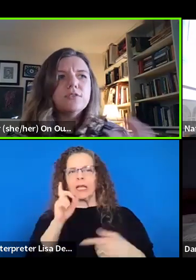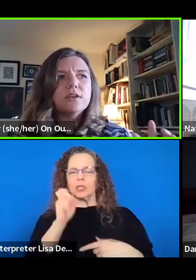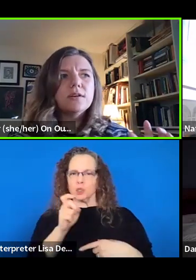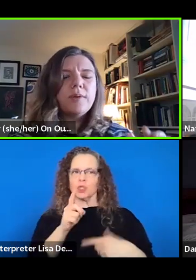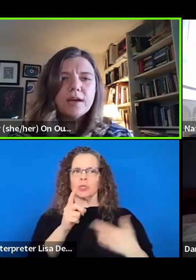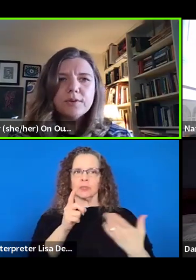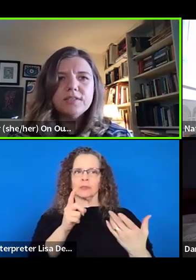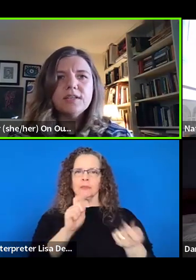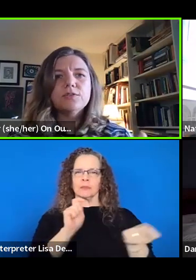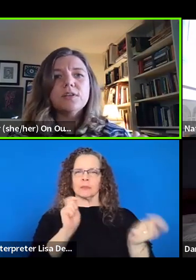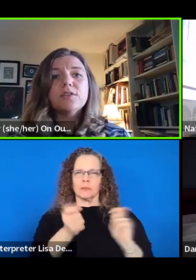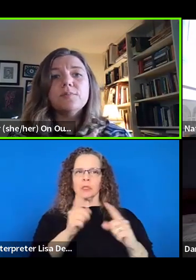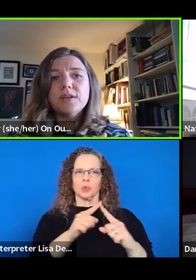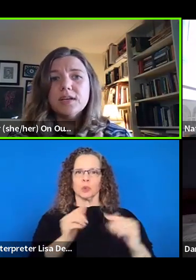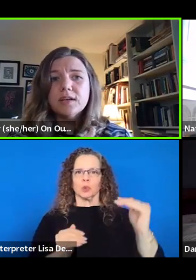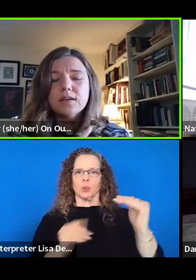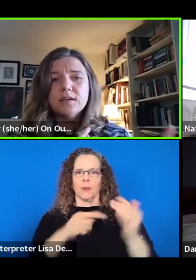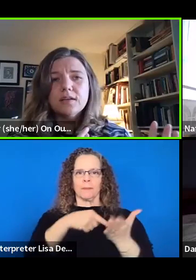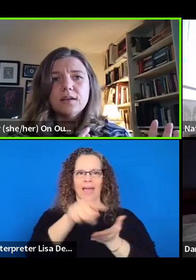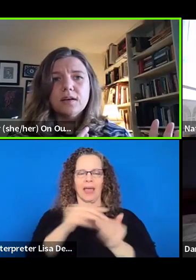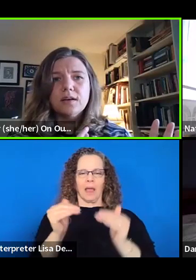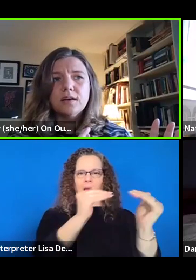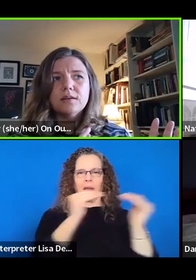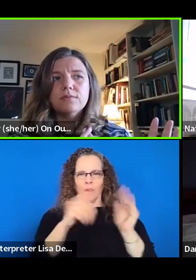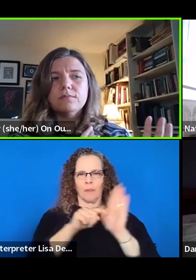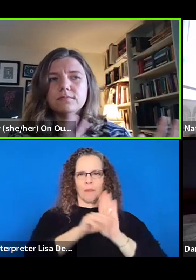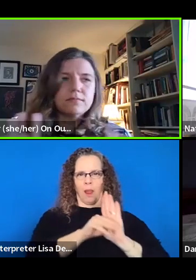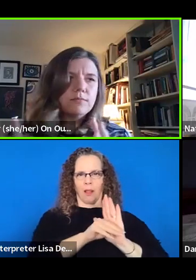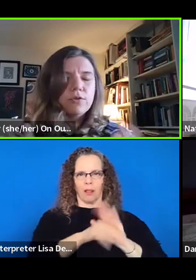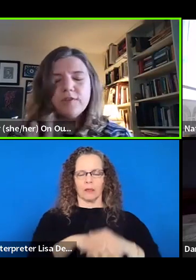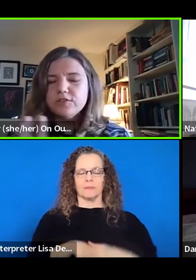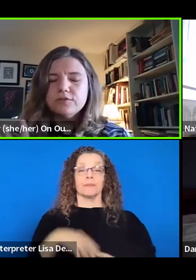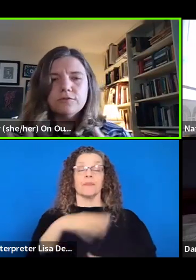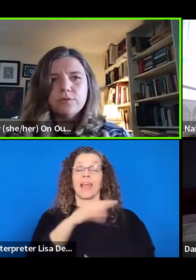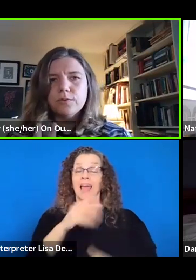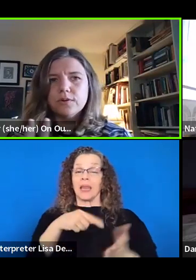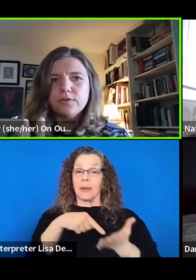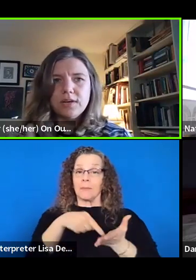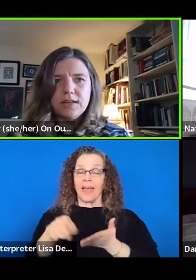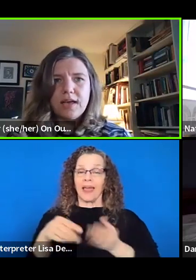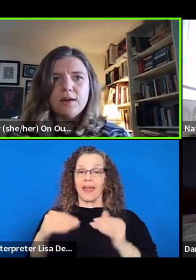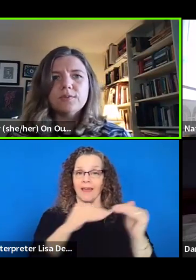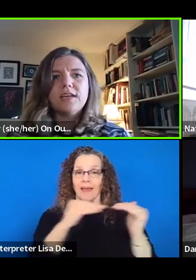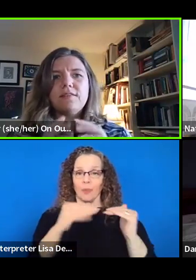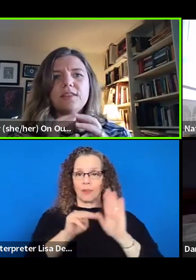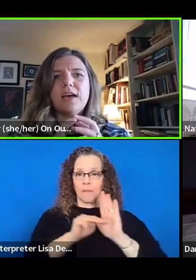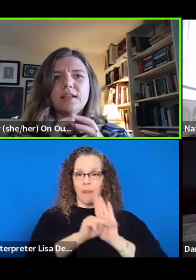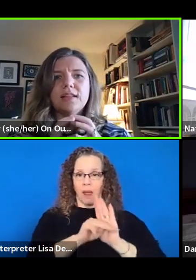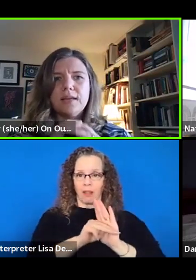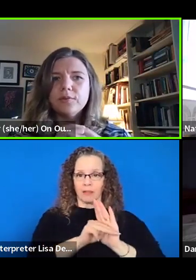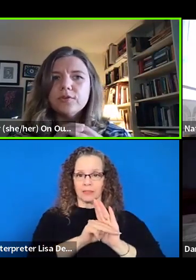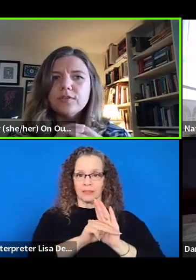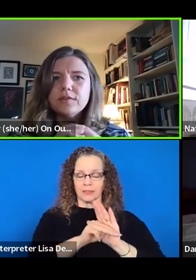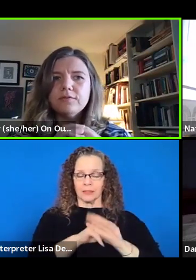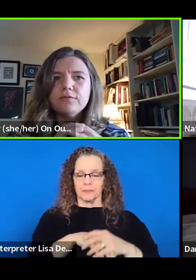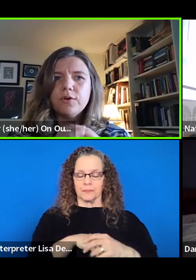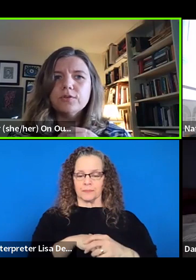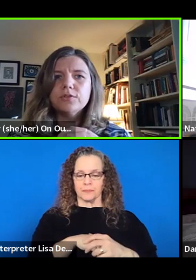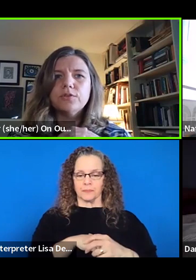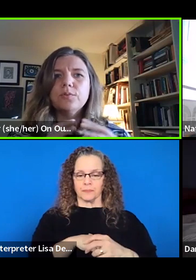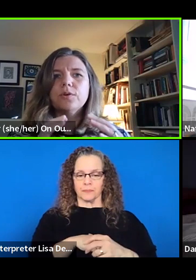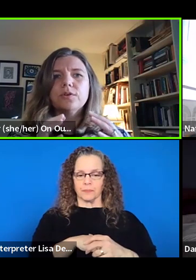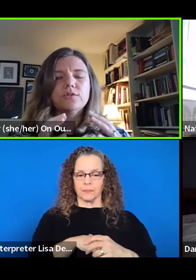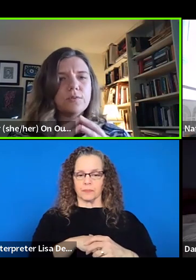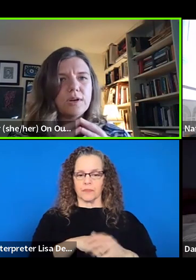and then the pay equity standards, another big, uh, motivation for creating that was having that label that